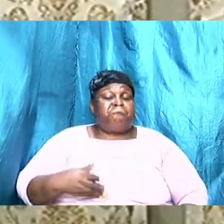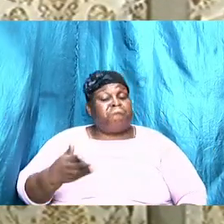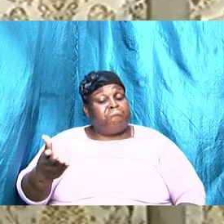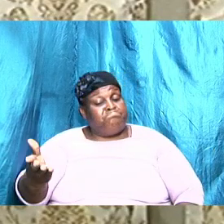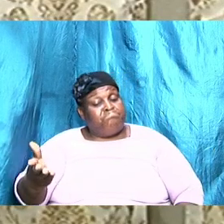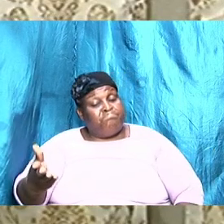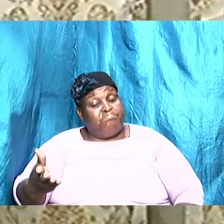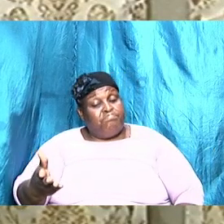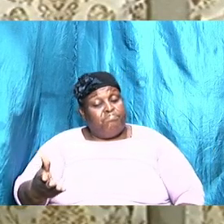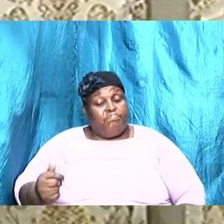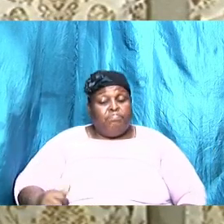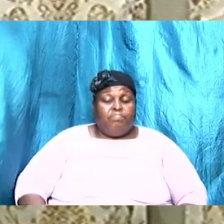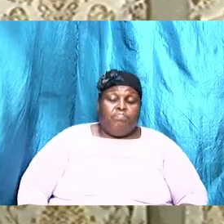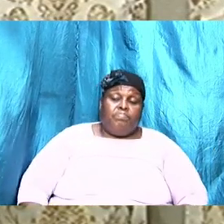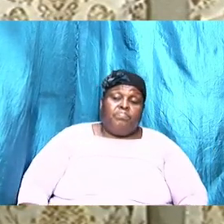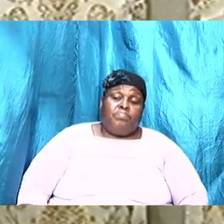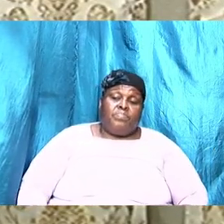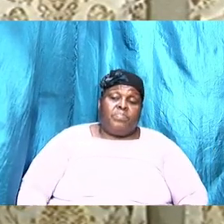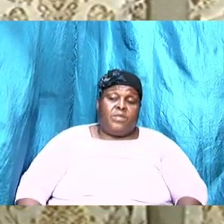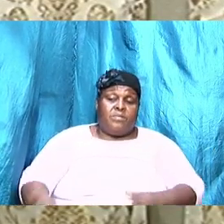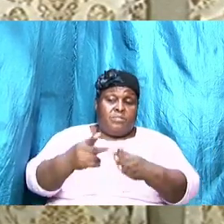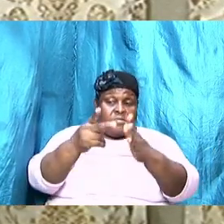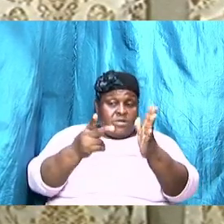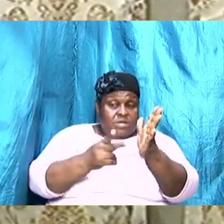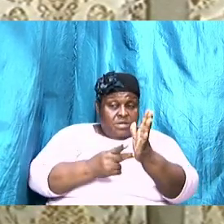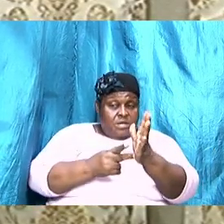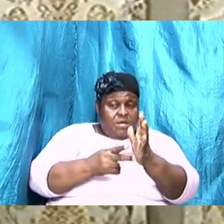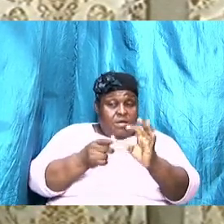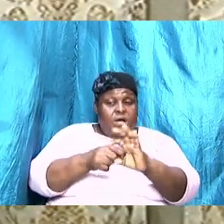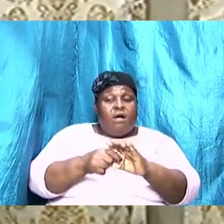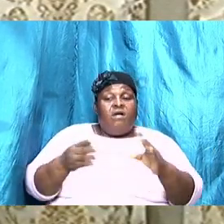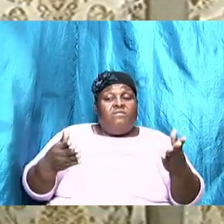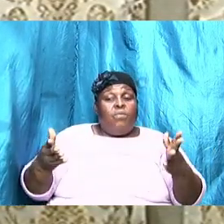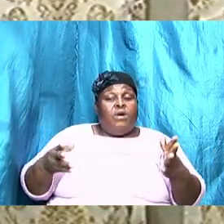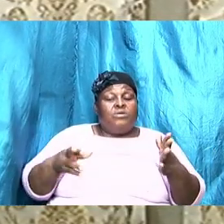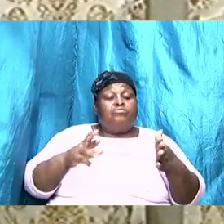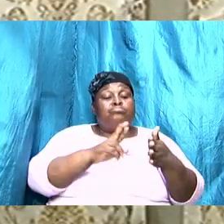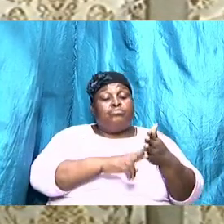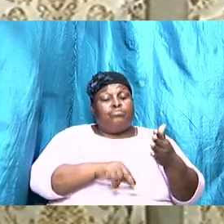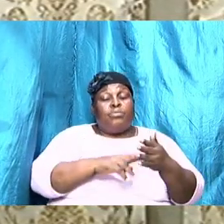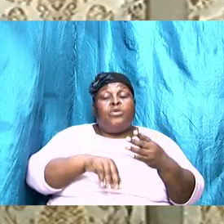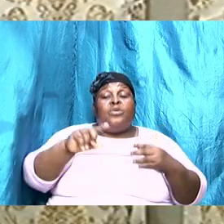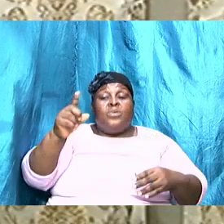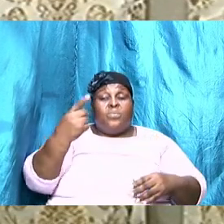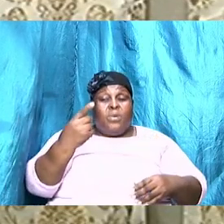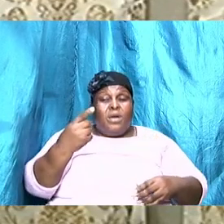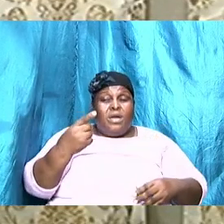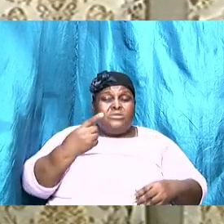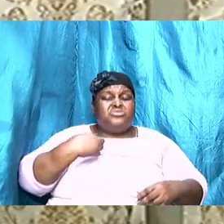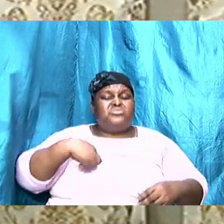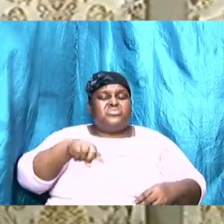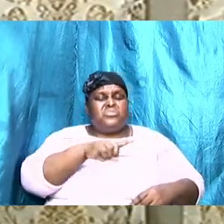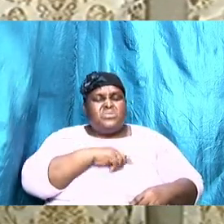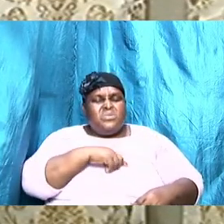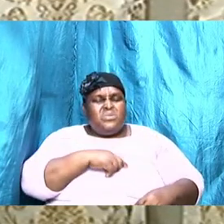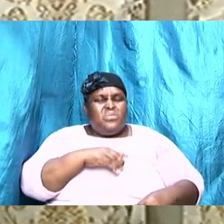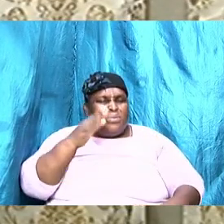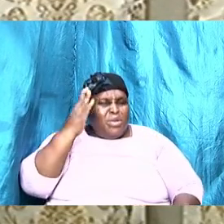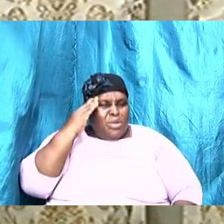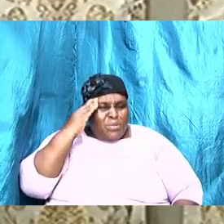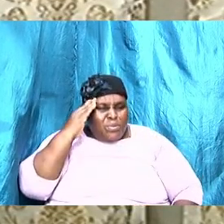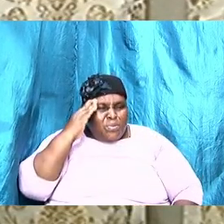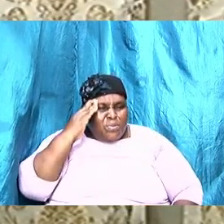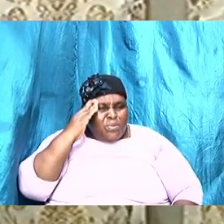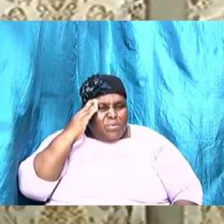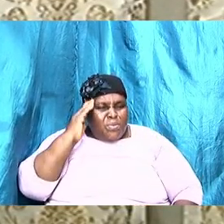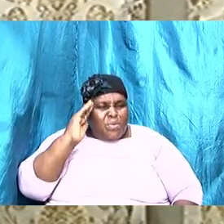the portrayal the principle of what we just read is that once we itemize and we know what is coming and then